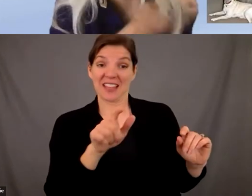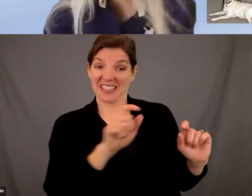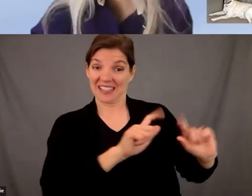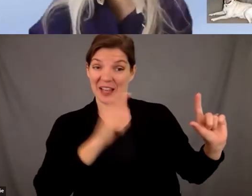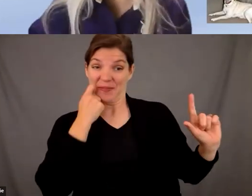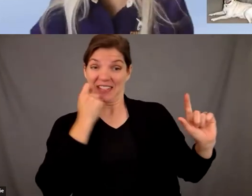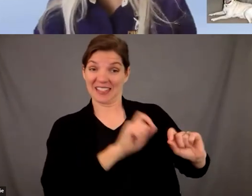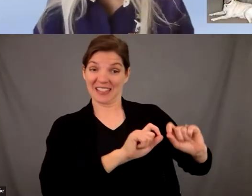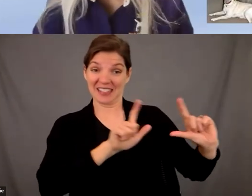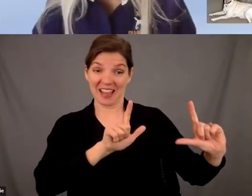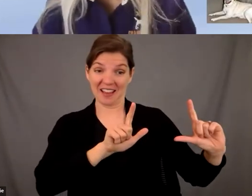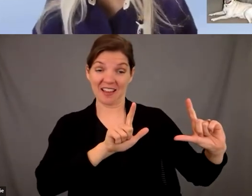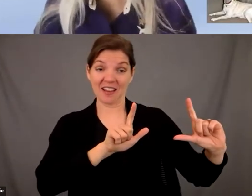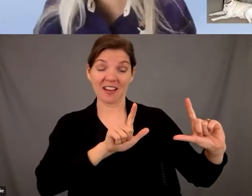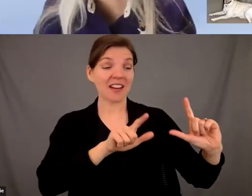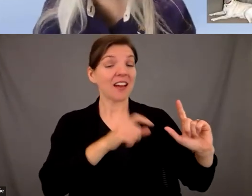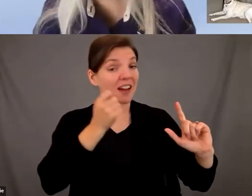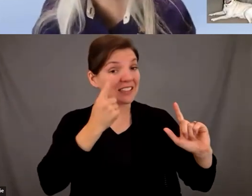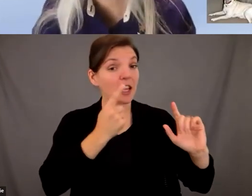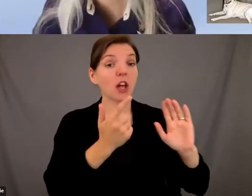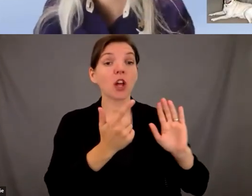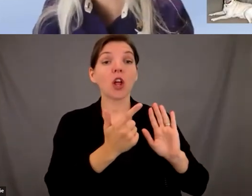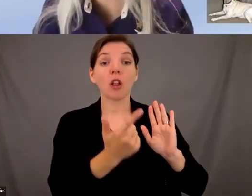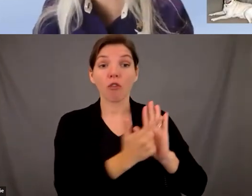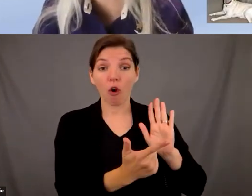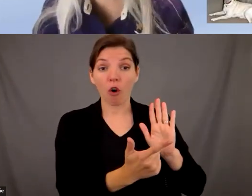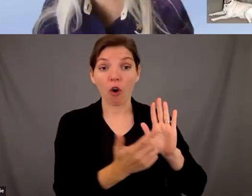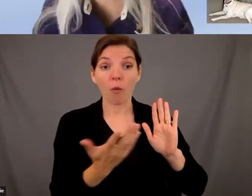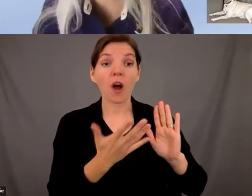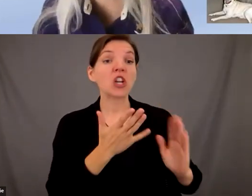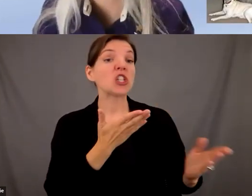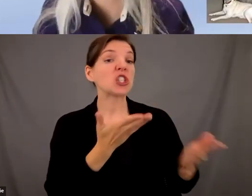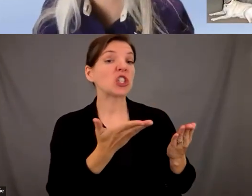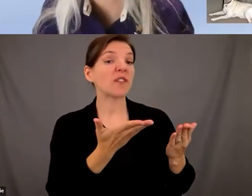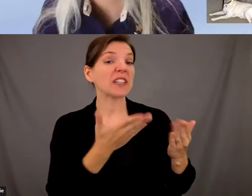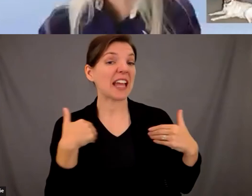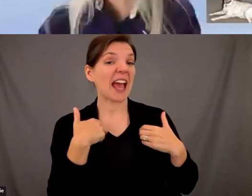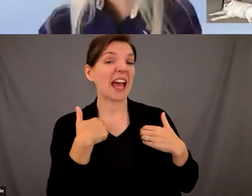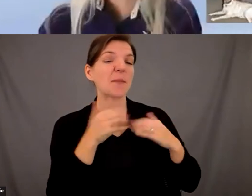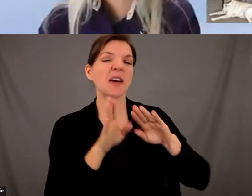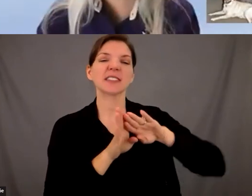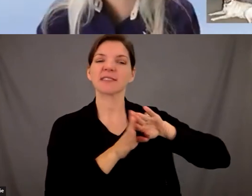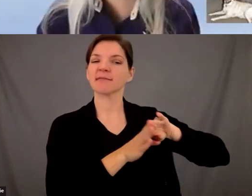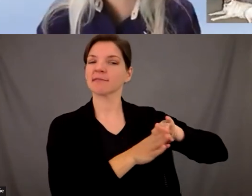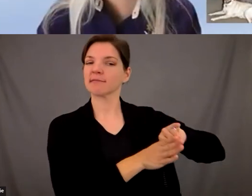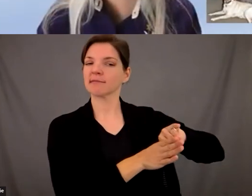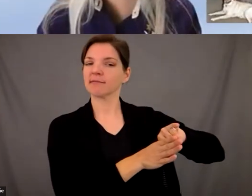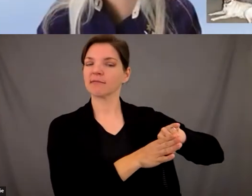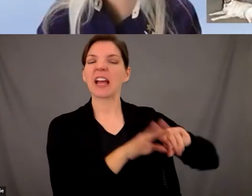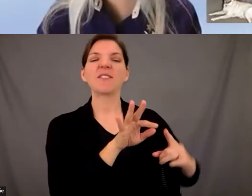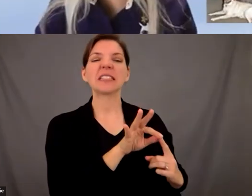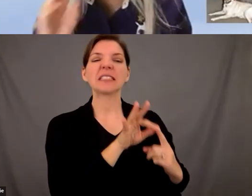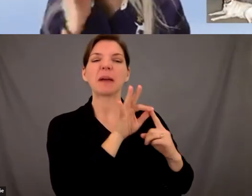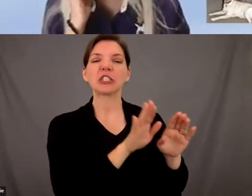law to segregate service animals you cannot say we have the special section over